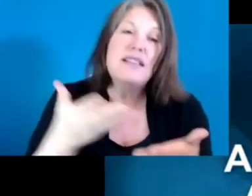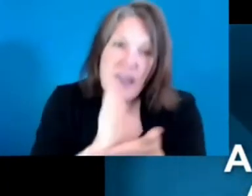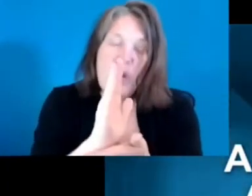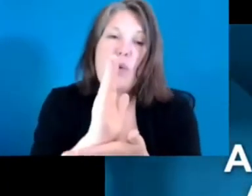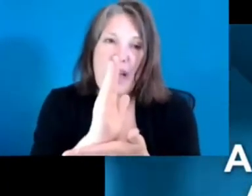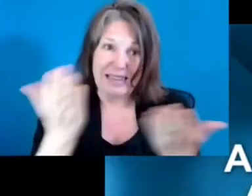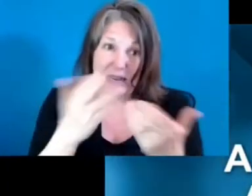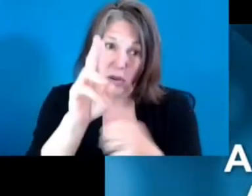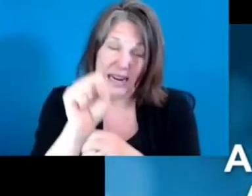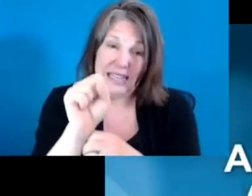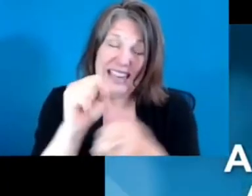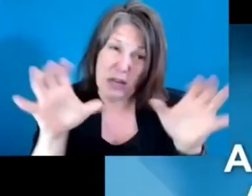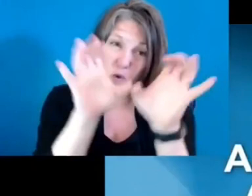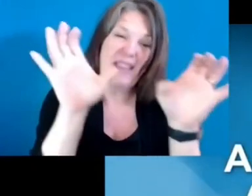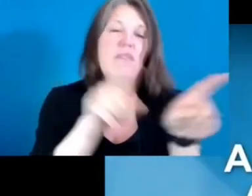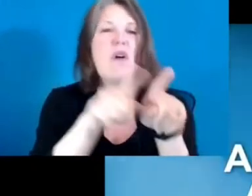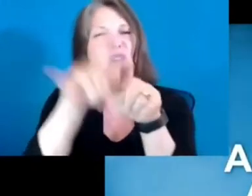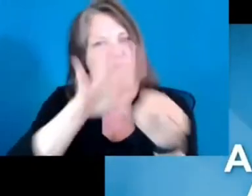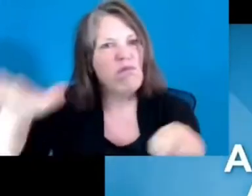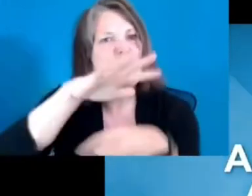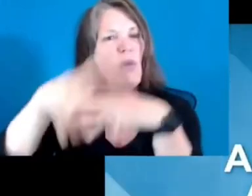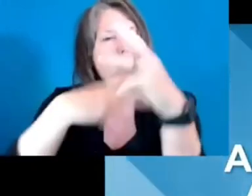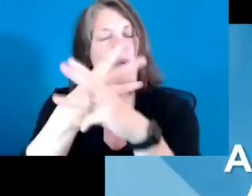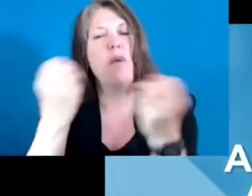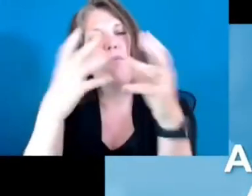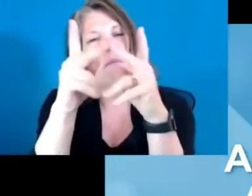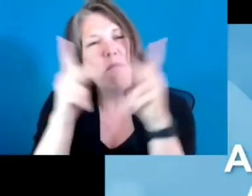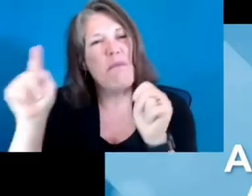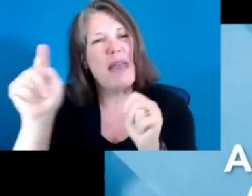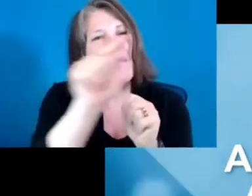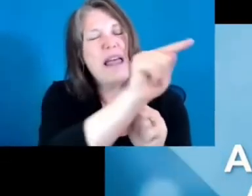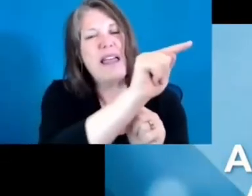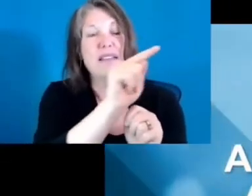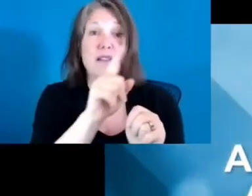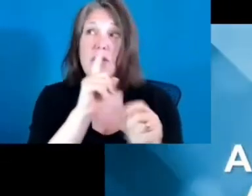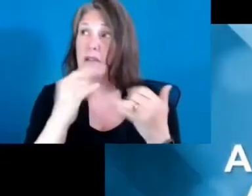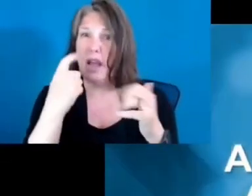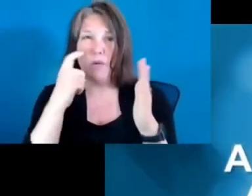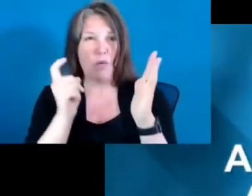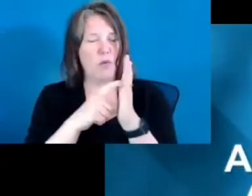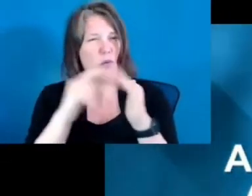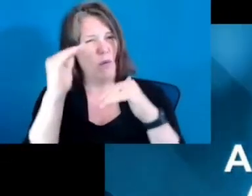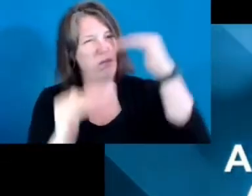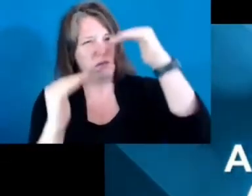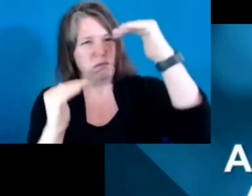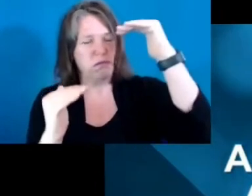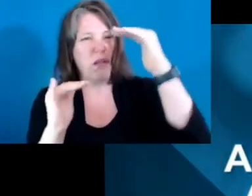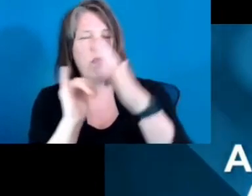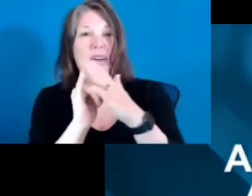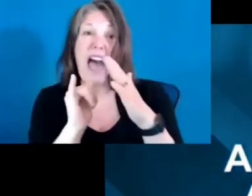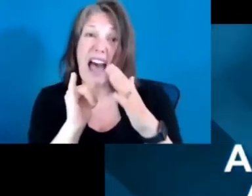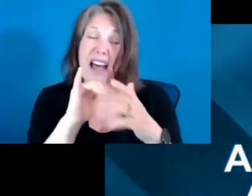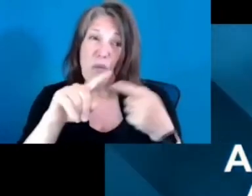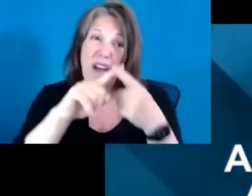recognition of the deep inequalities that are surfaced at times like these and the need to correct those, and a climate crisis,